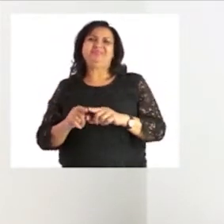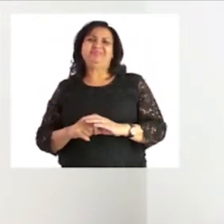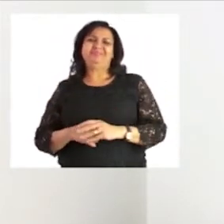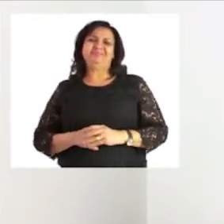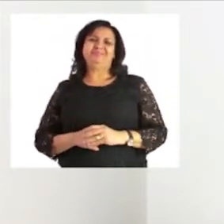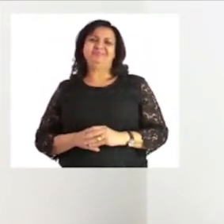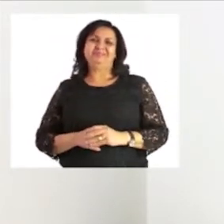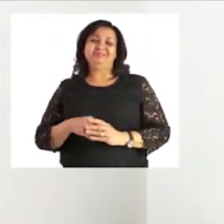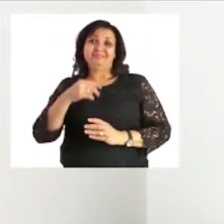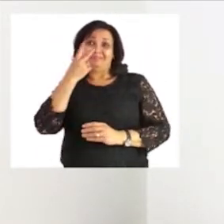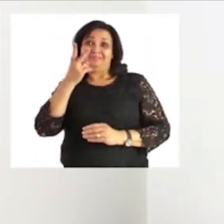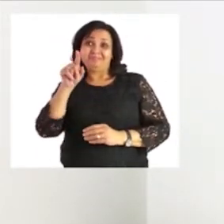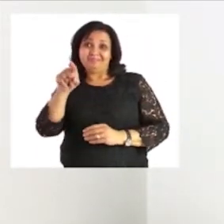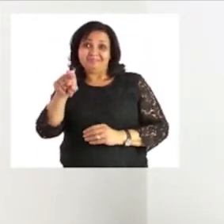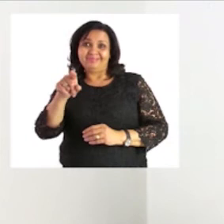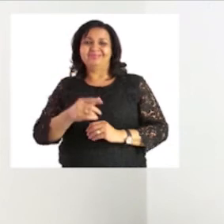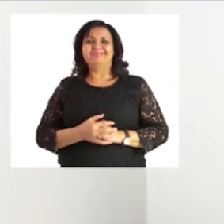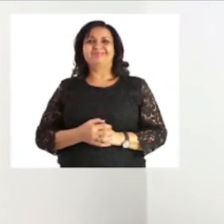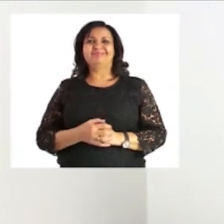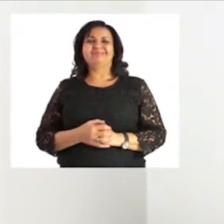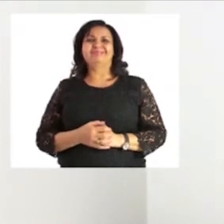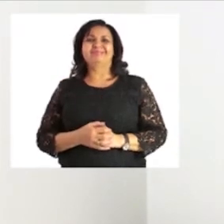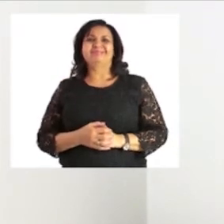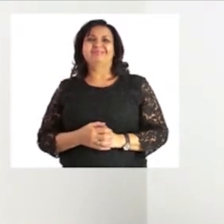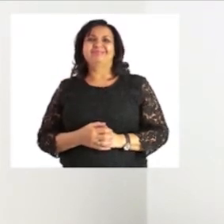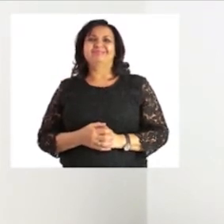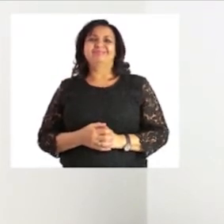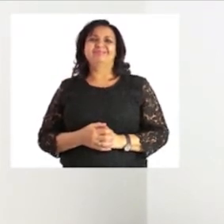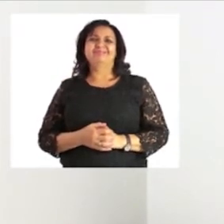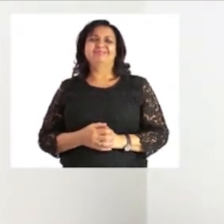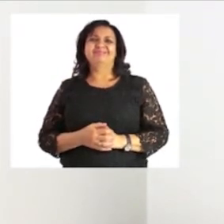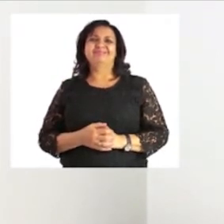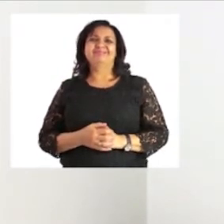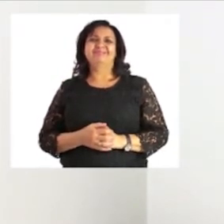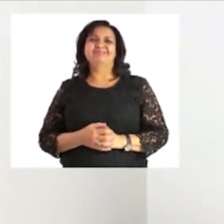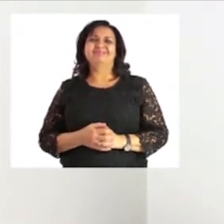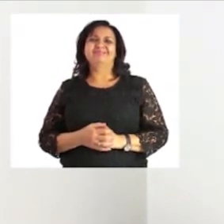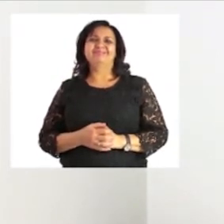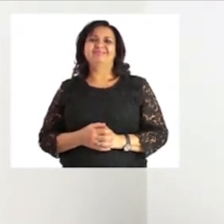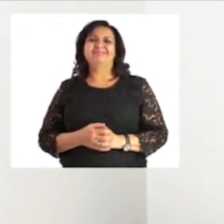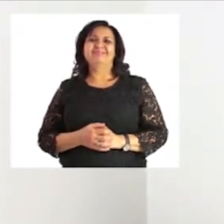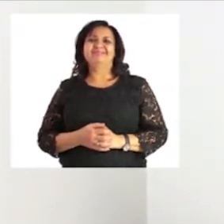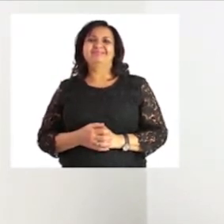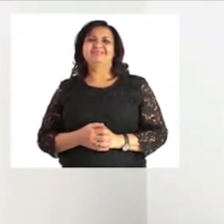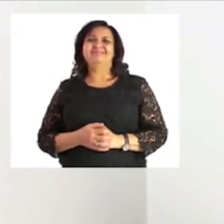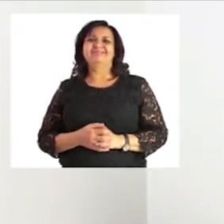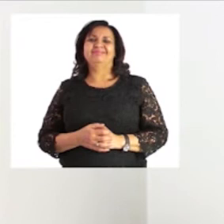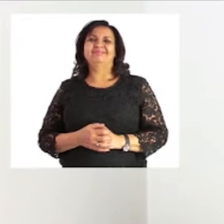she is so willing to help let's see what she's going to do short side